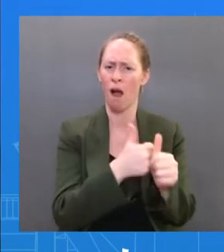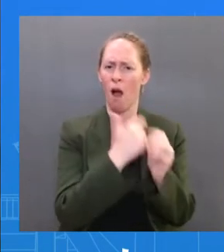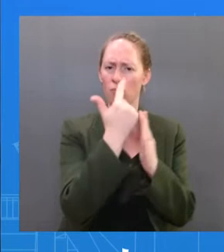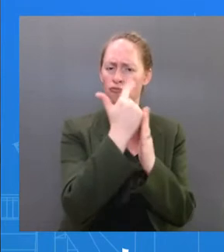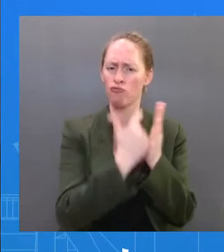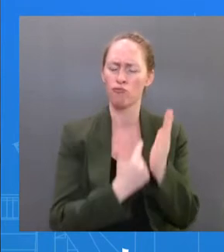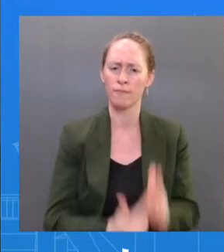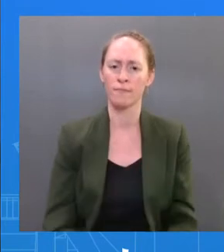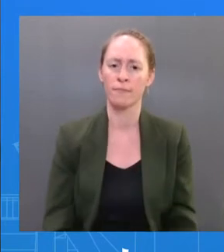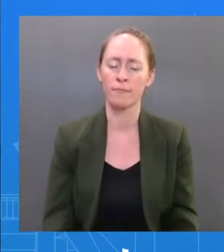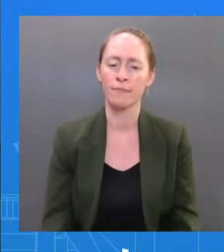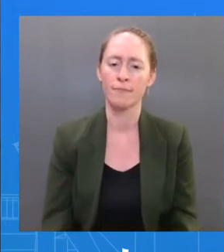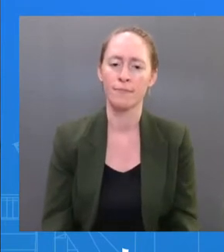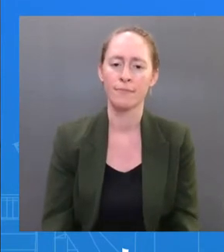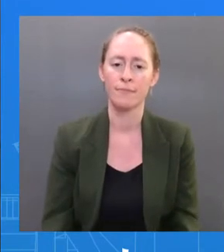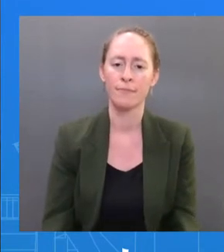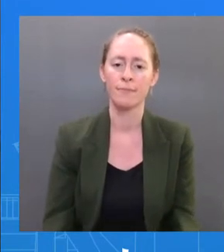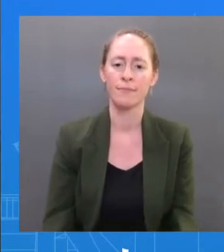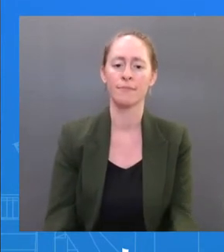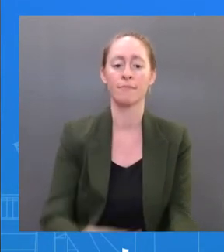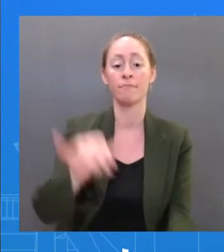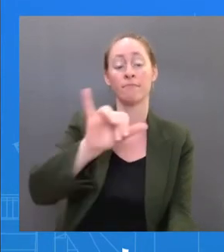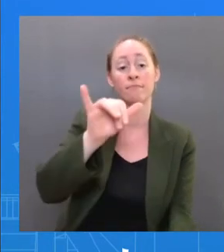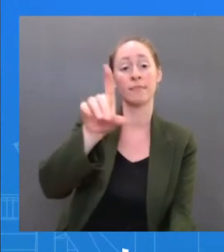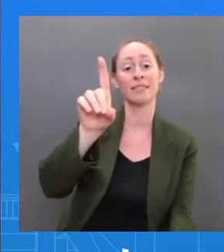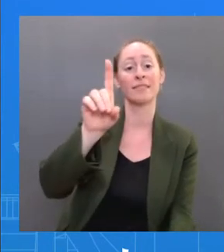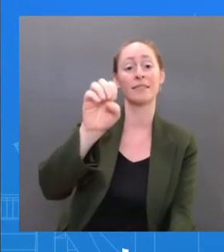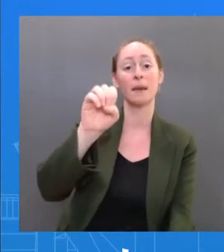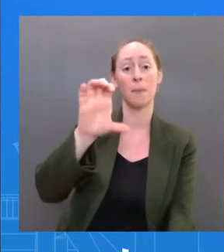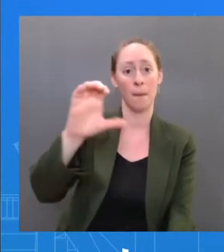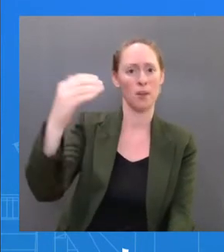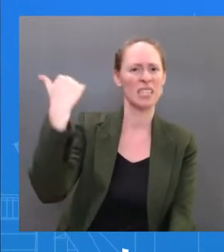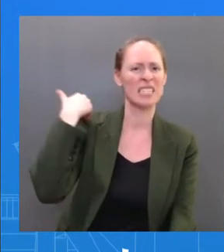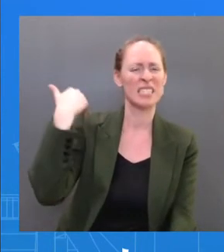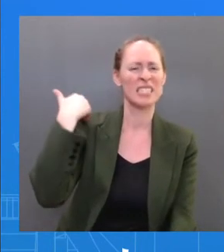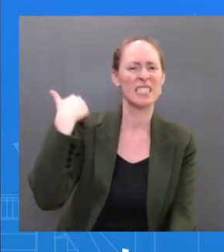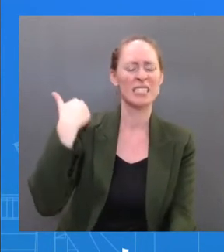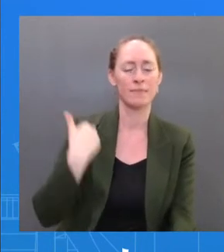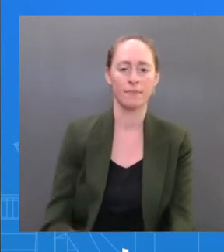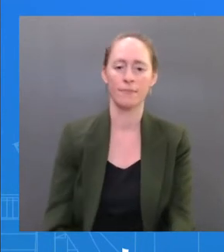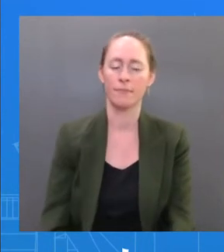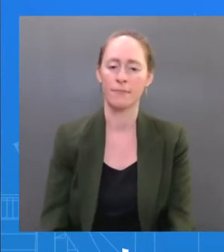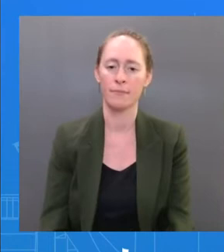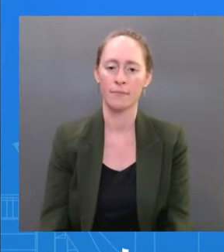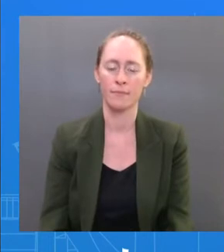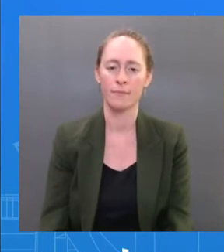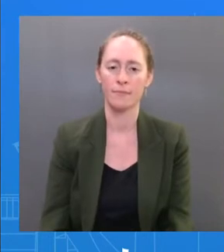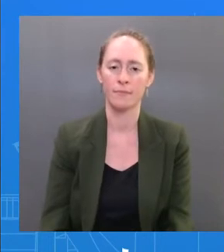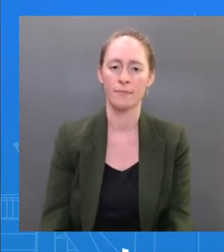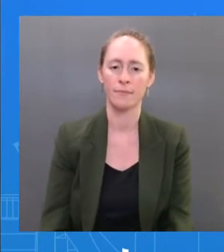last year, when he — when there was a — when he was traveling and there was someone who was a close contact to him,